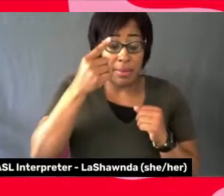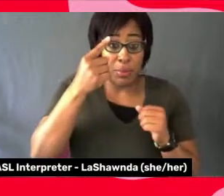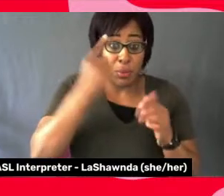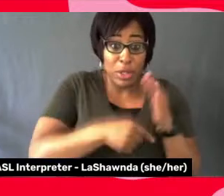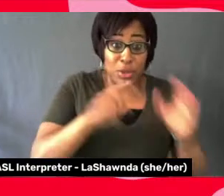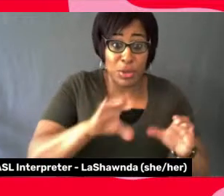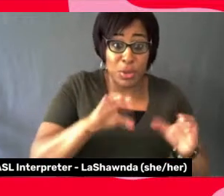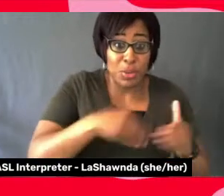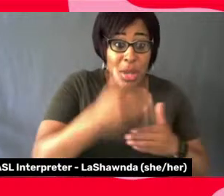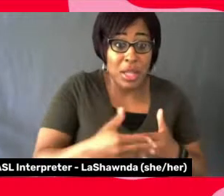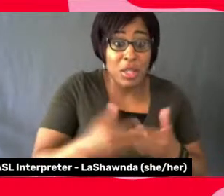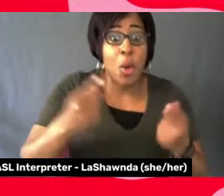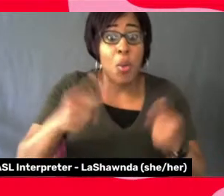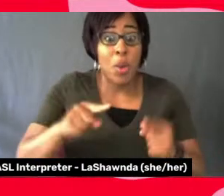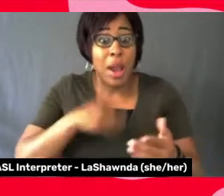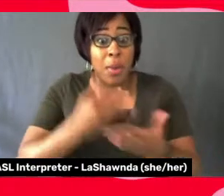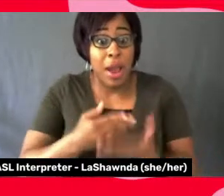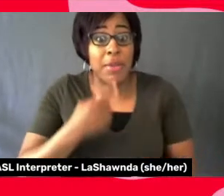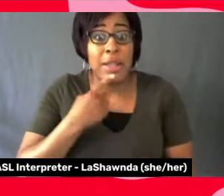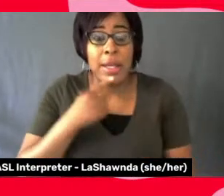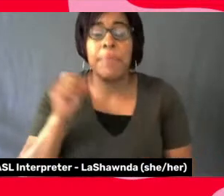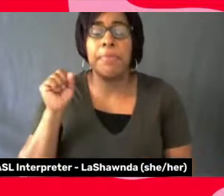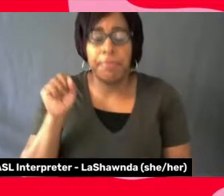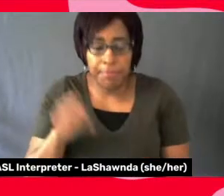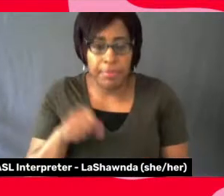shook my head and I said, yep, that was destiny.